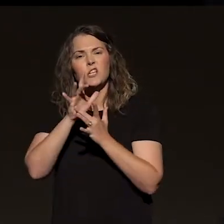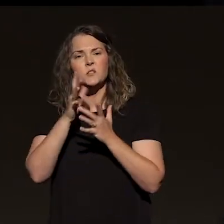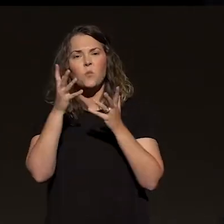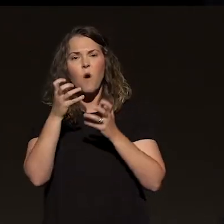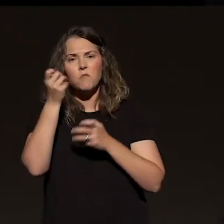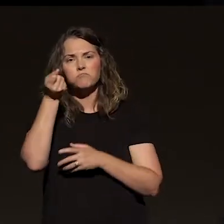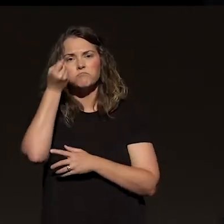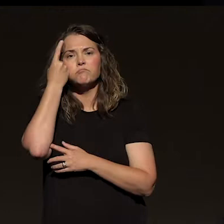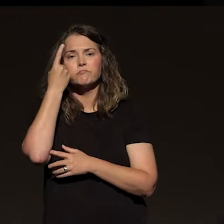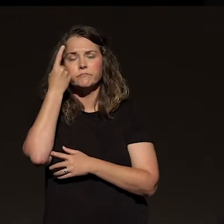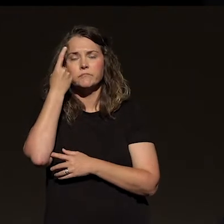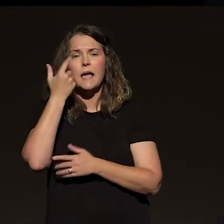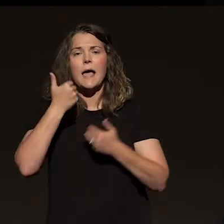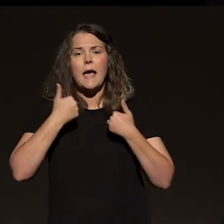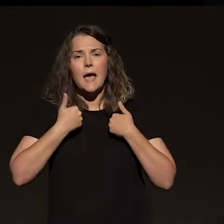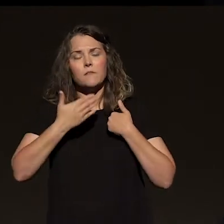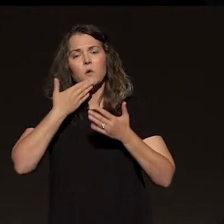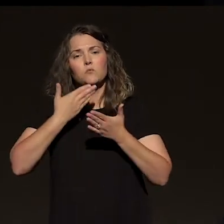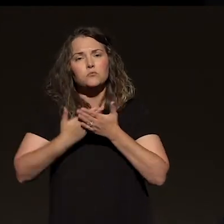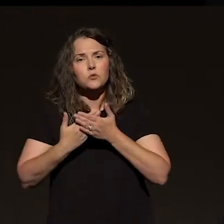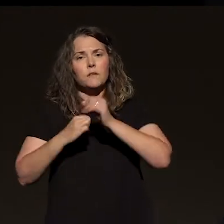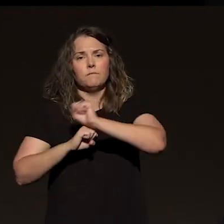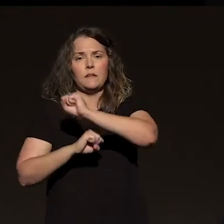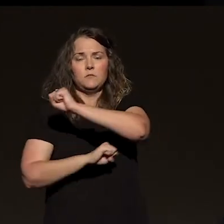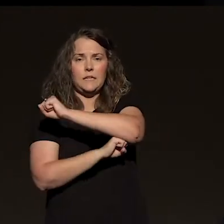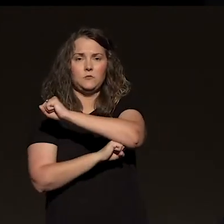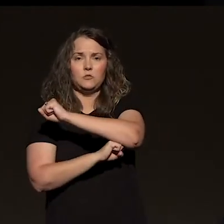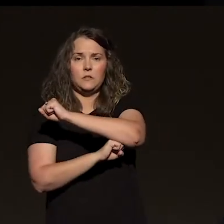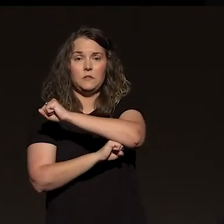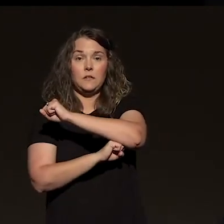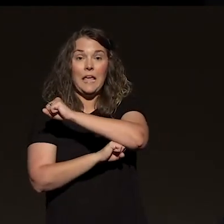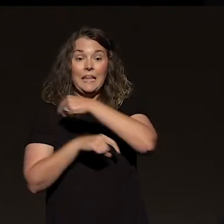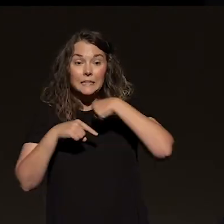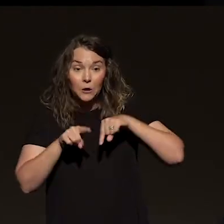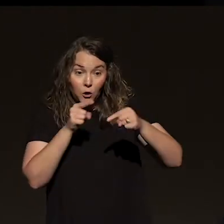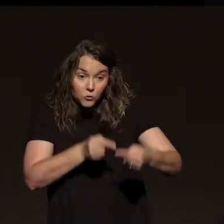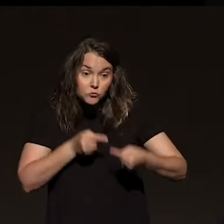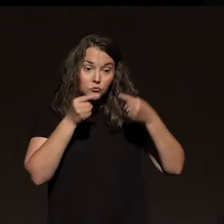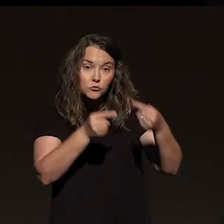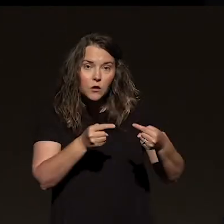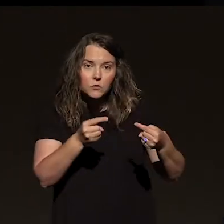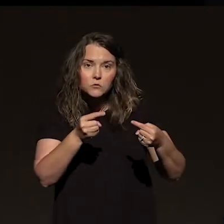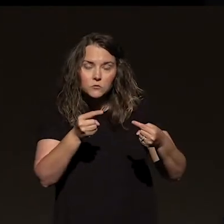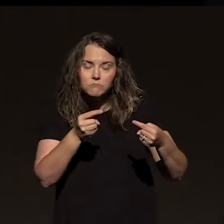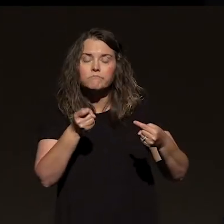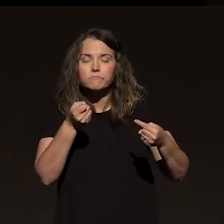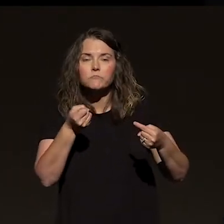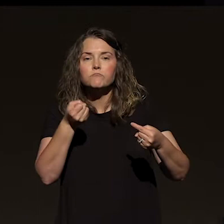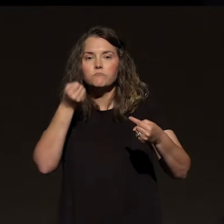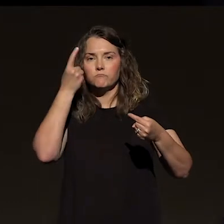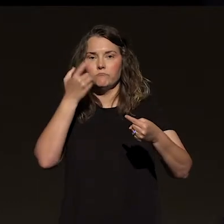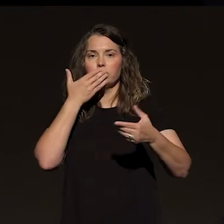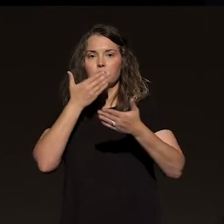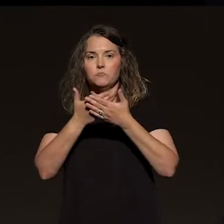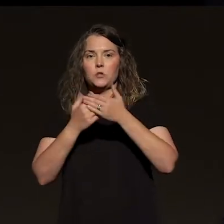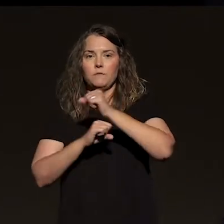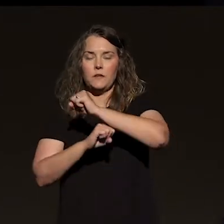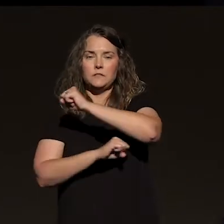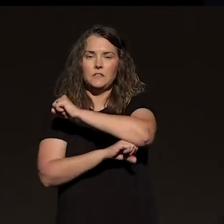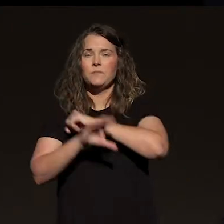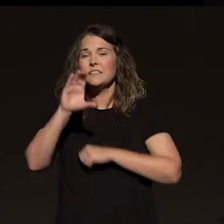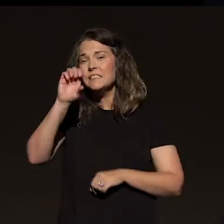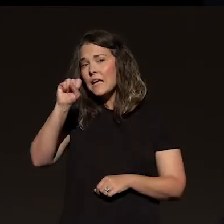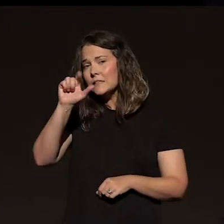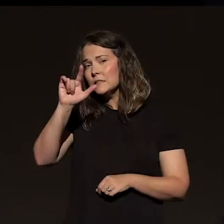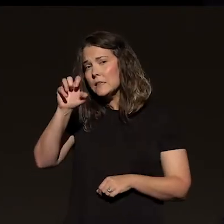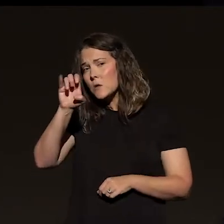and let the storms reveal whether you're on track or not. C.S. Lewis is a guy that I've read a couple of books of his,